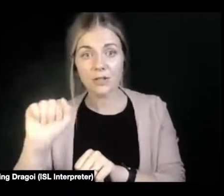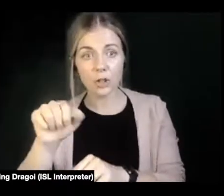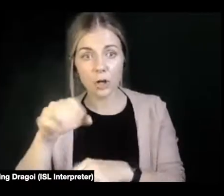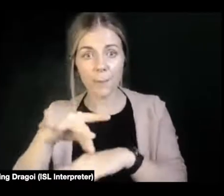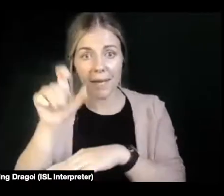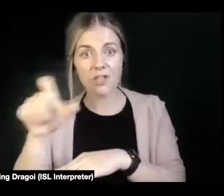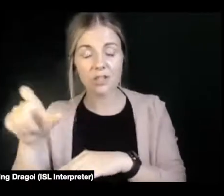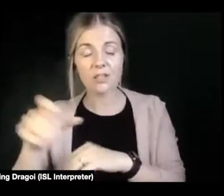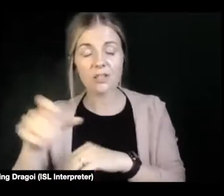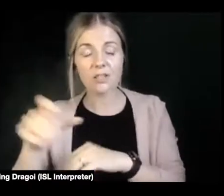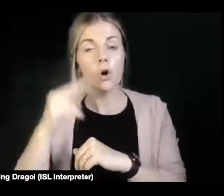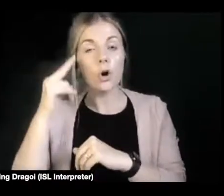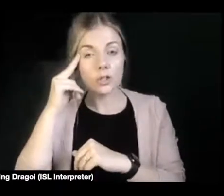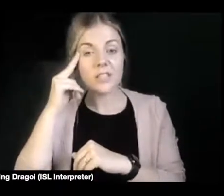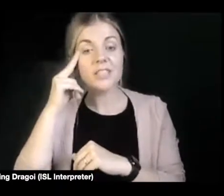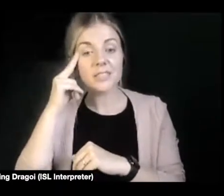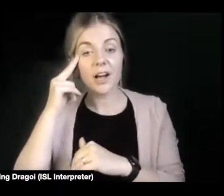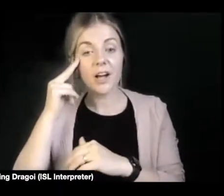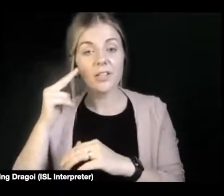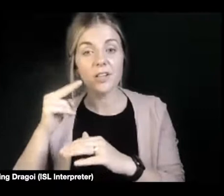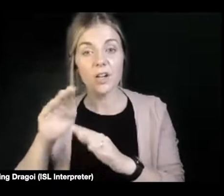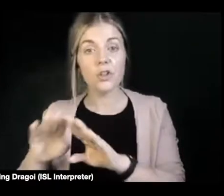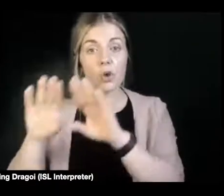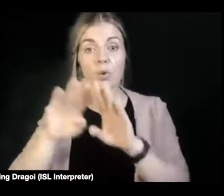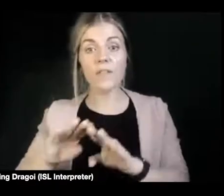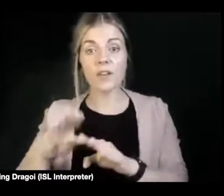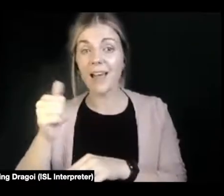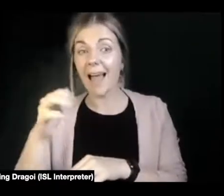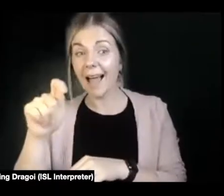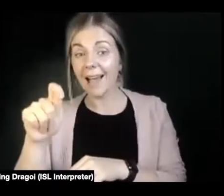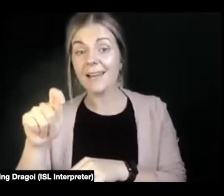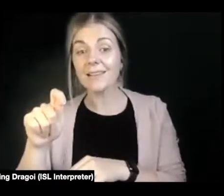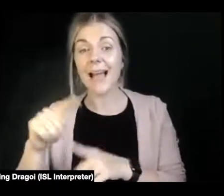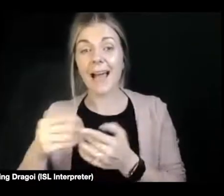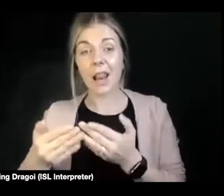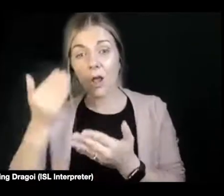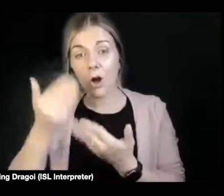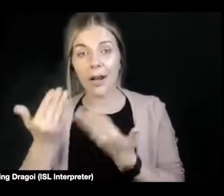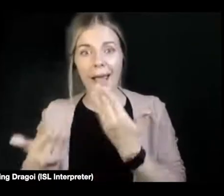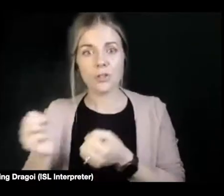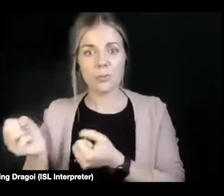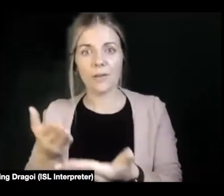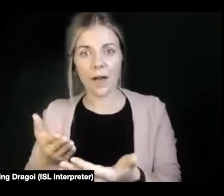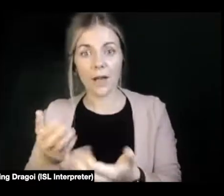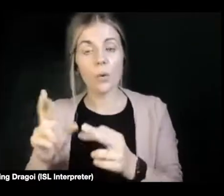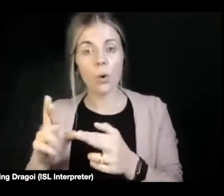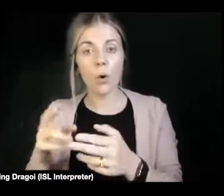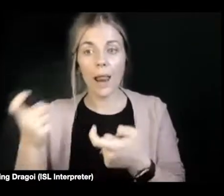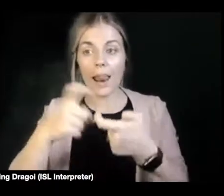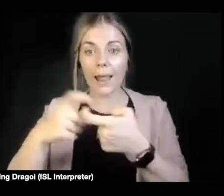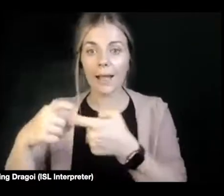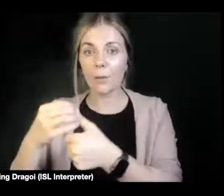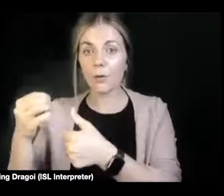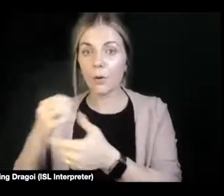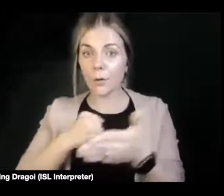Understand universal access and provide it or learn how to provide it or link in with people who can help you to provide